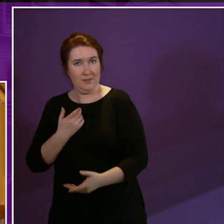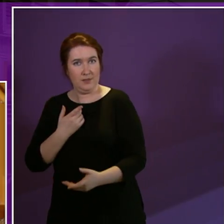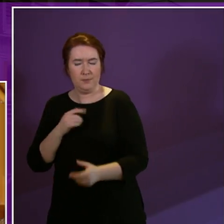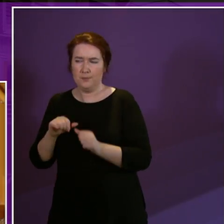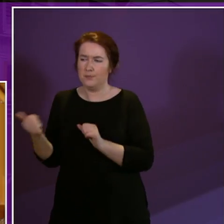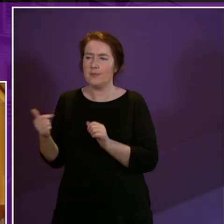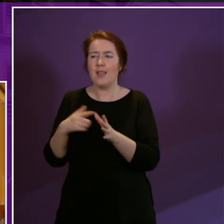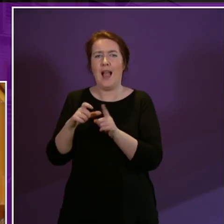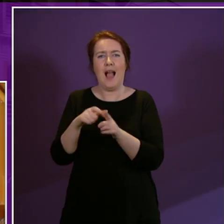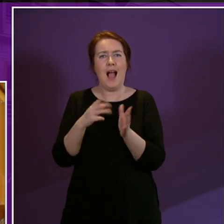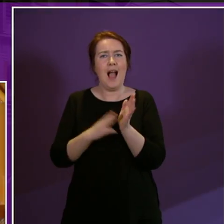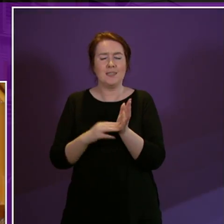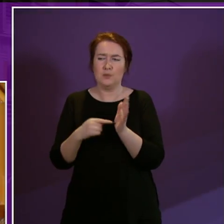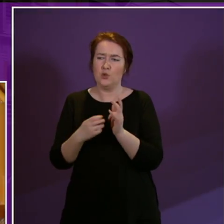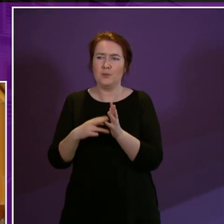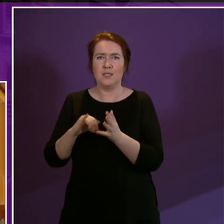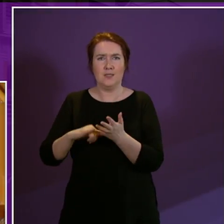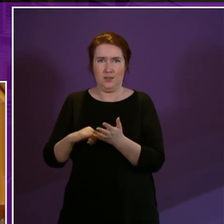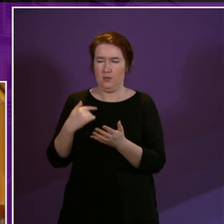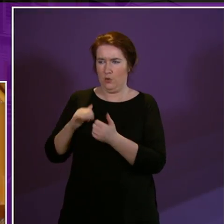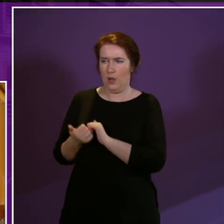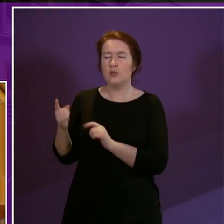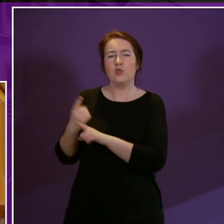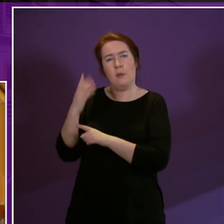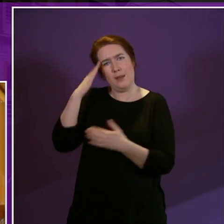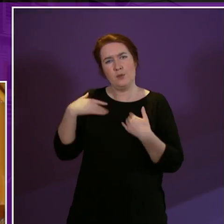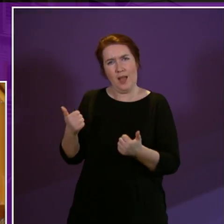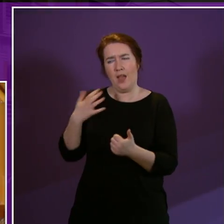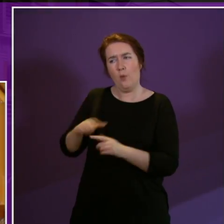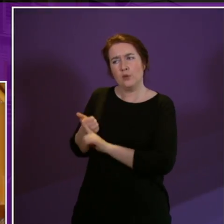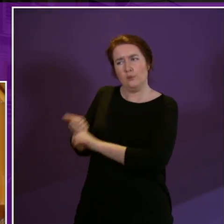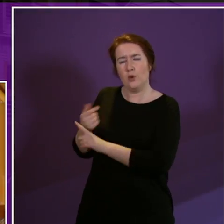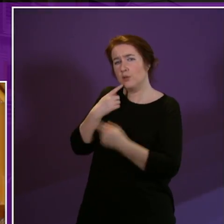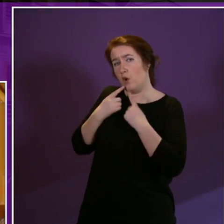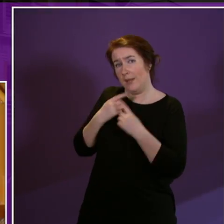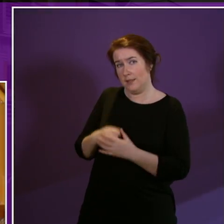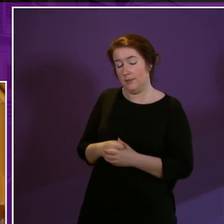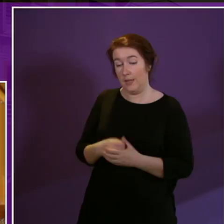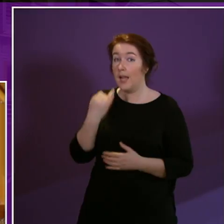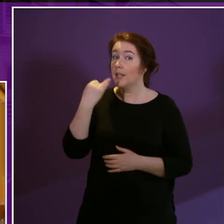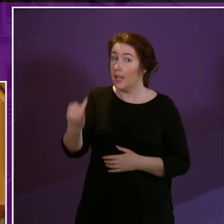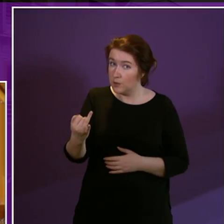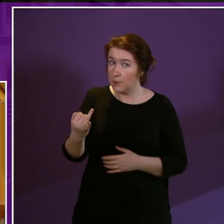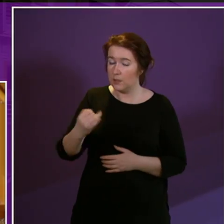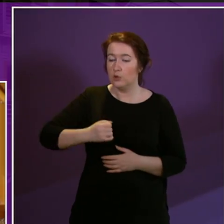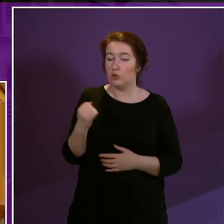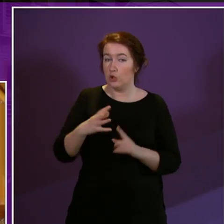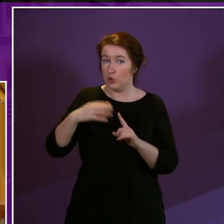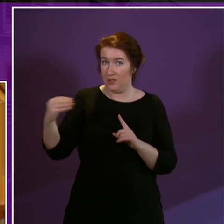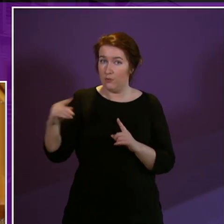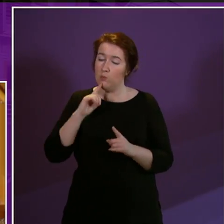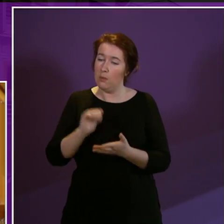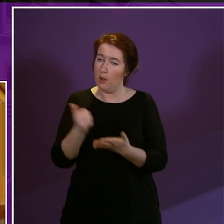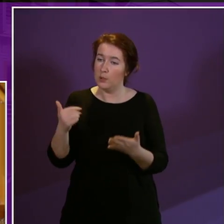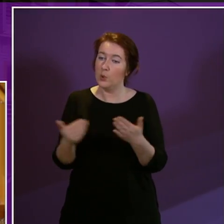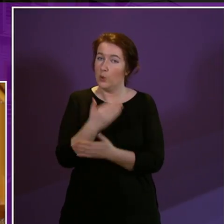talked about mental health and as my party spokesman I'd like to back up the comments he made next week Scottish Conservatives will publish a new mental